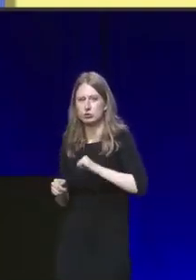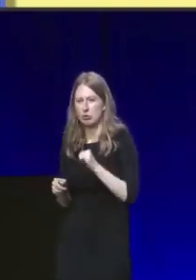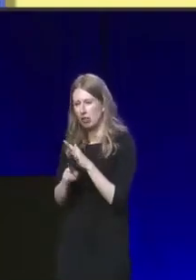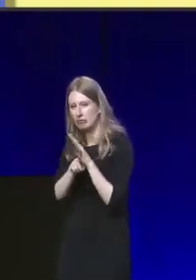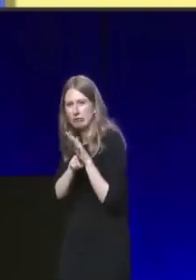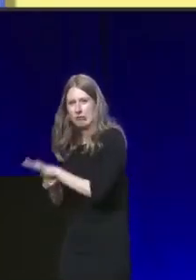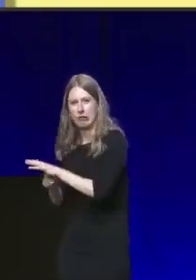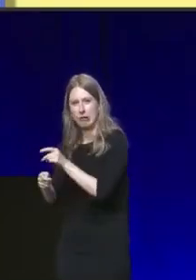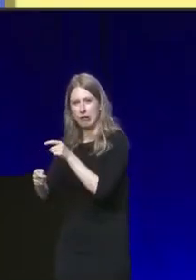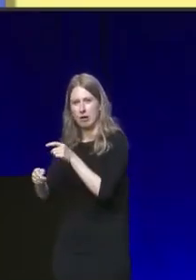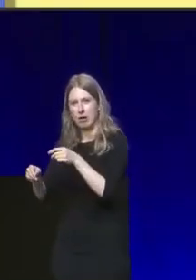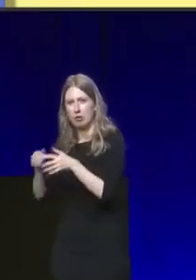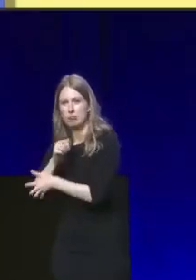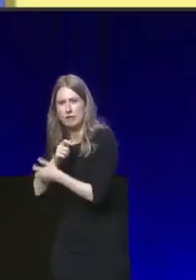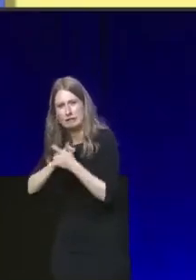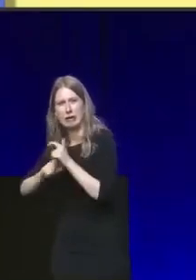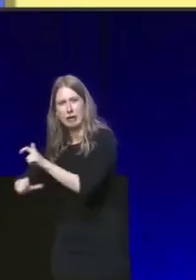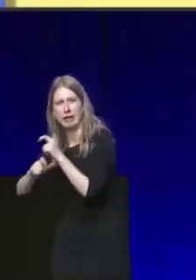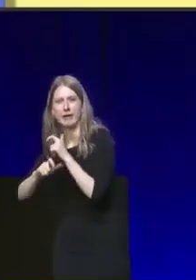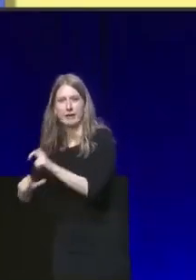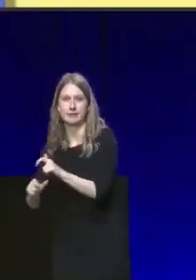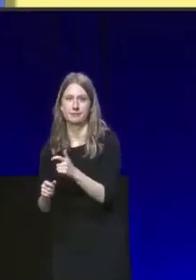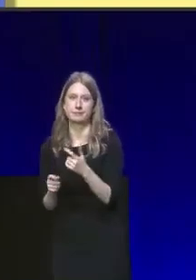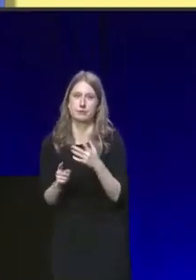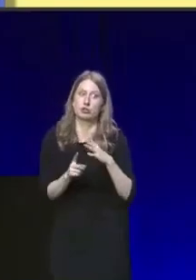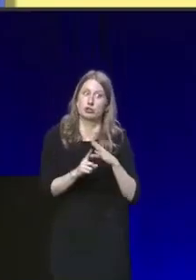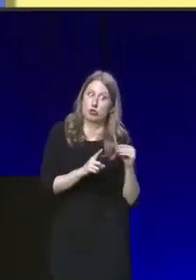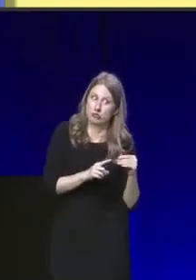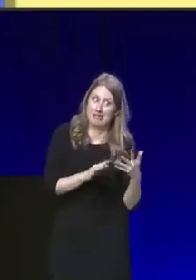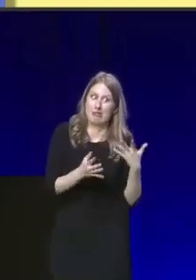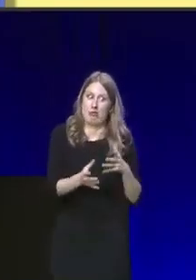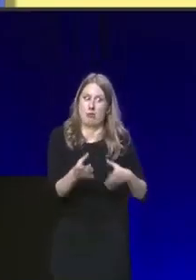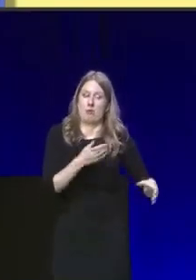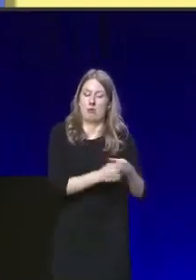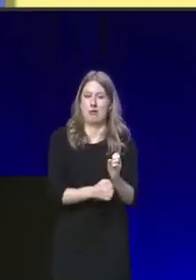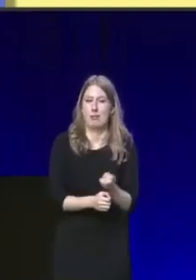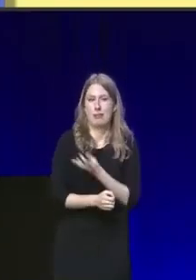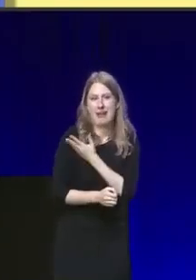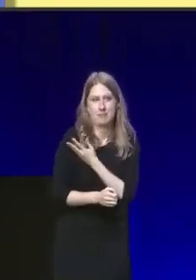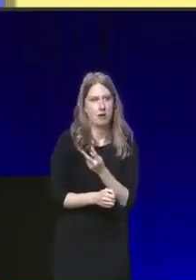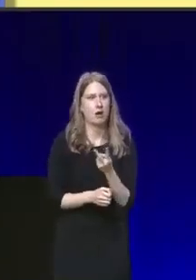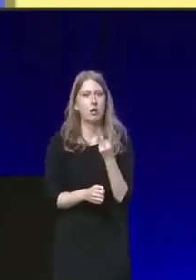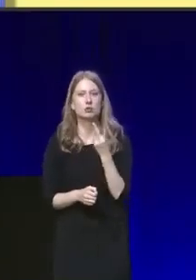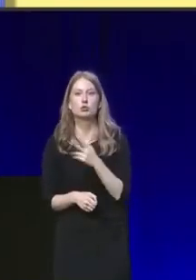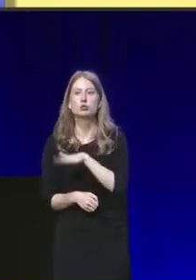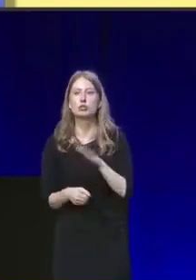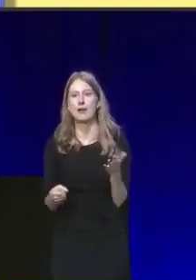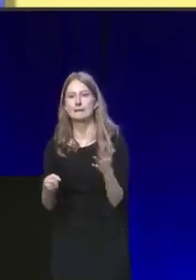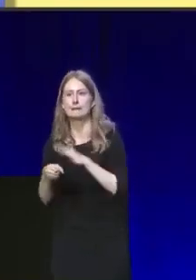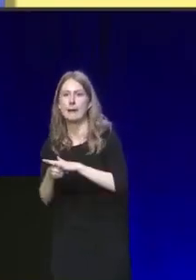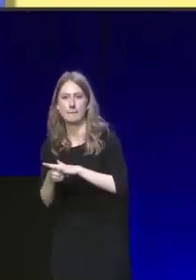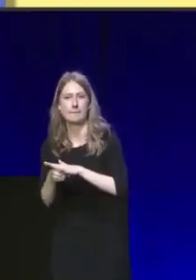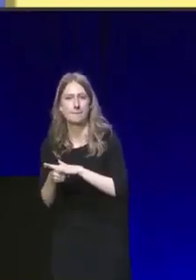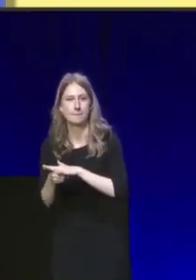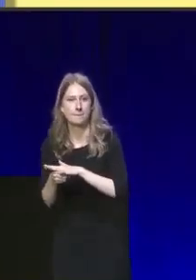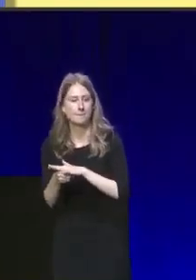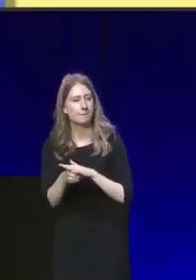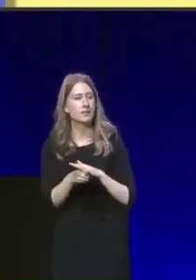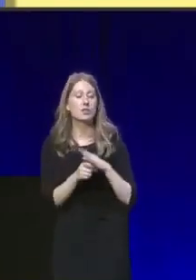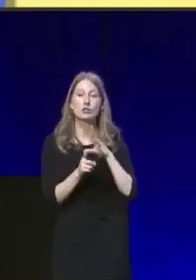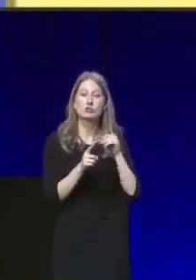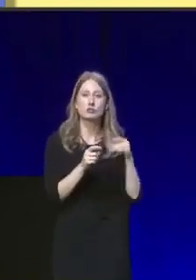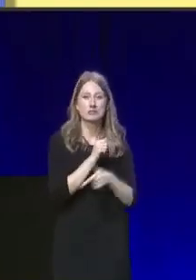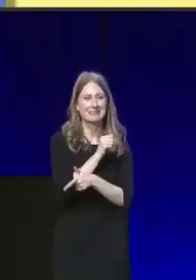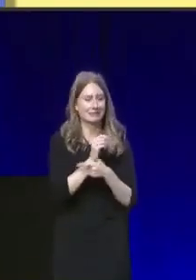keeping the Tory, now the Labour, to child cap. By sticking to Tory debt rules, and by